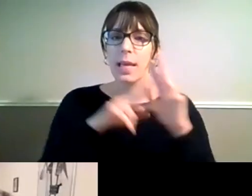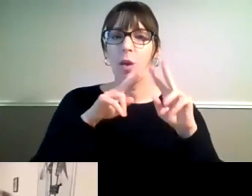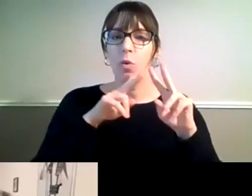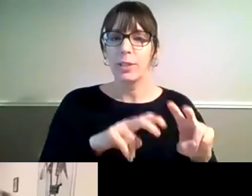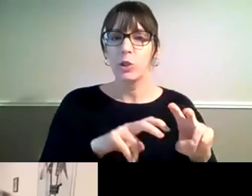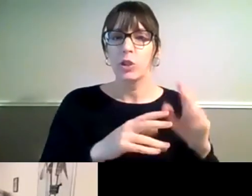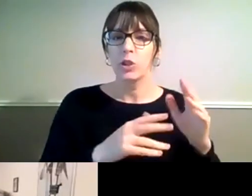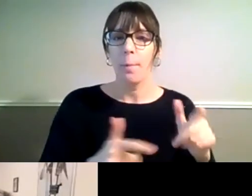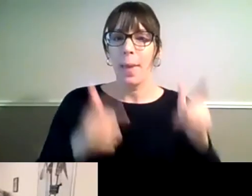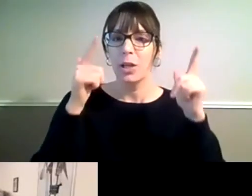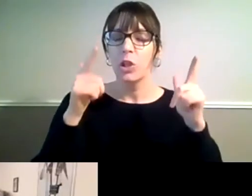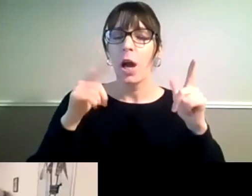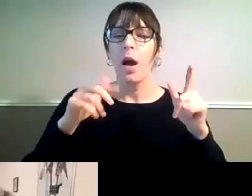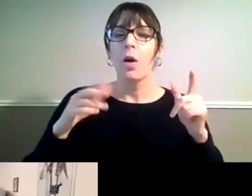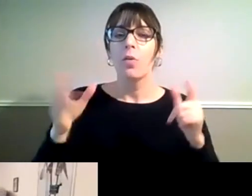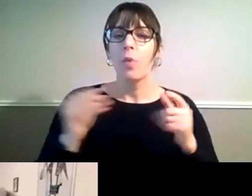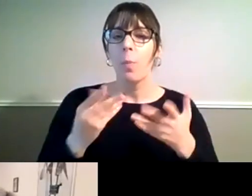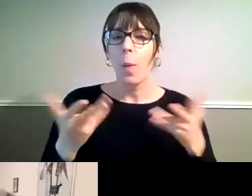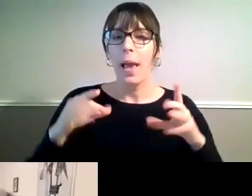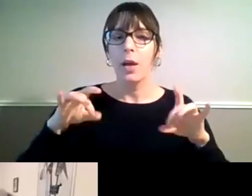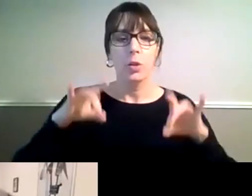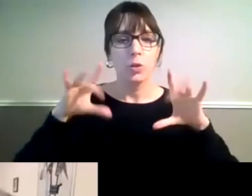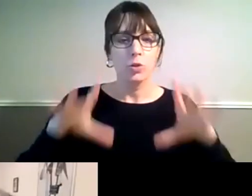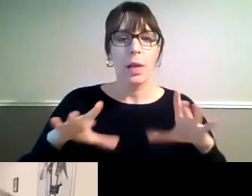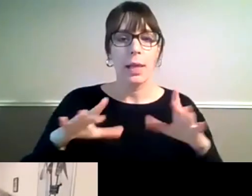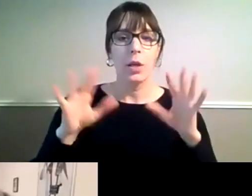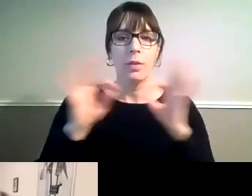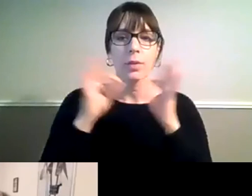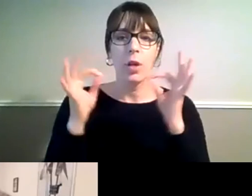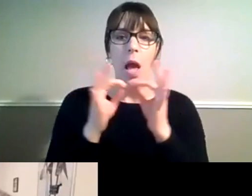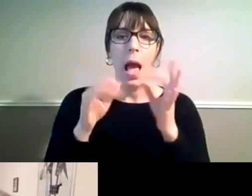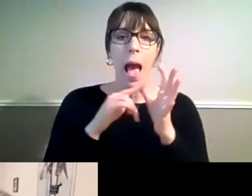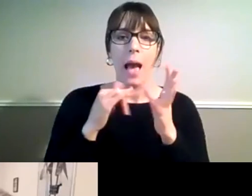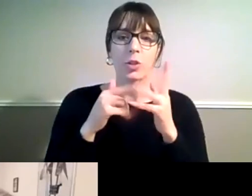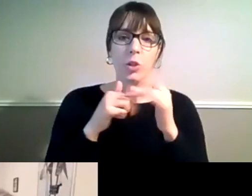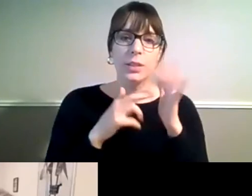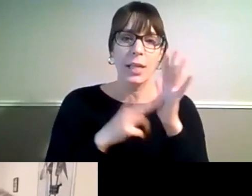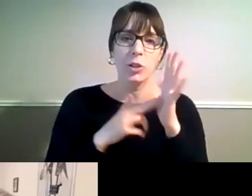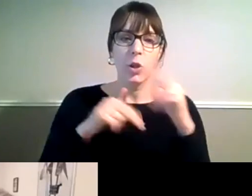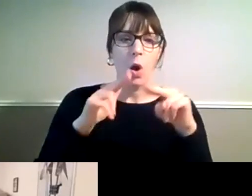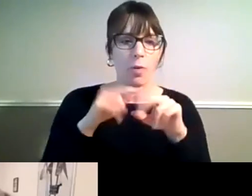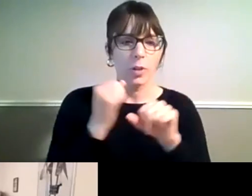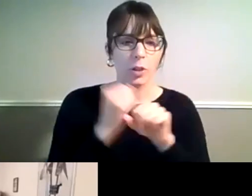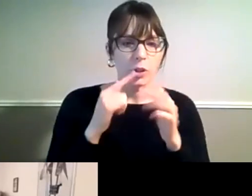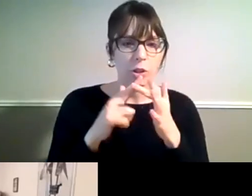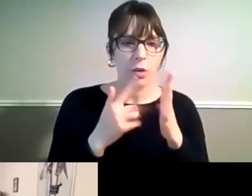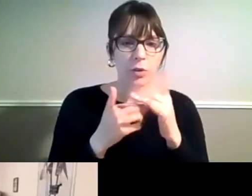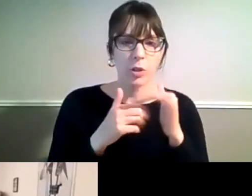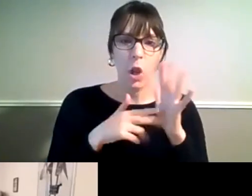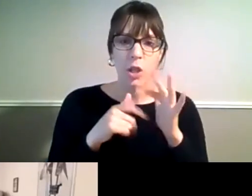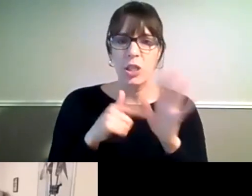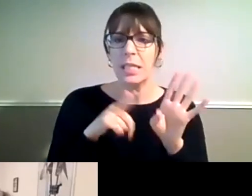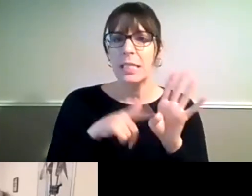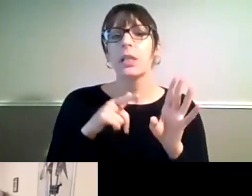Australian Association of Gerontology. And Sandra is a member of the Assistive Technology for All